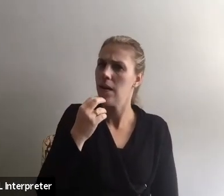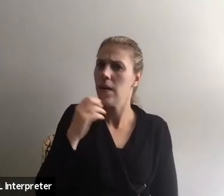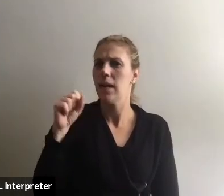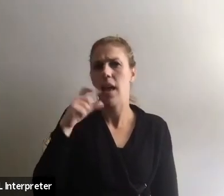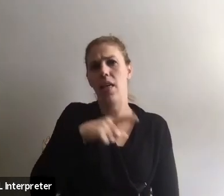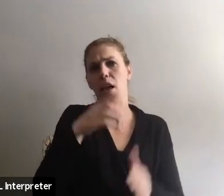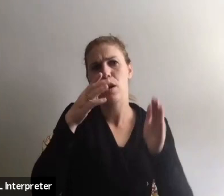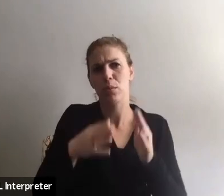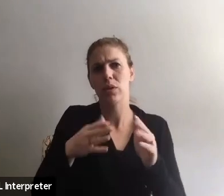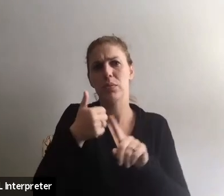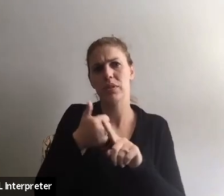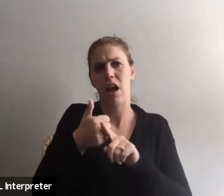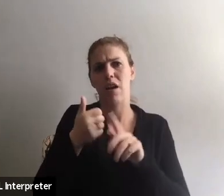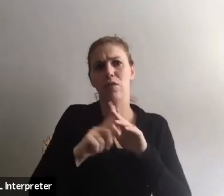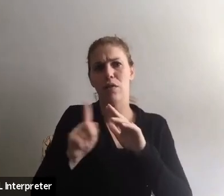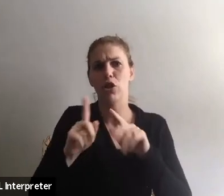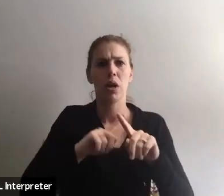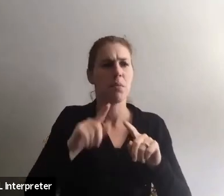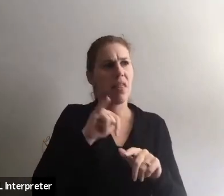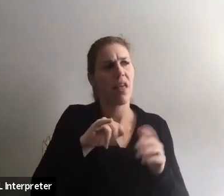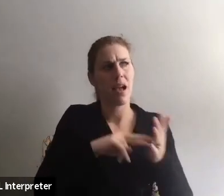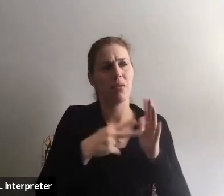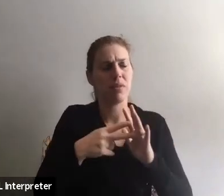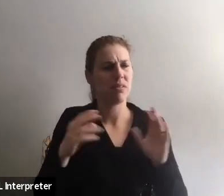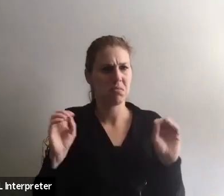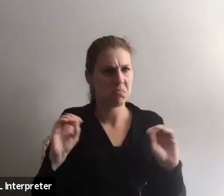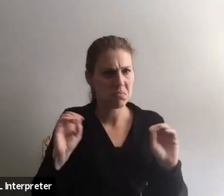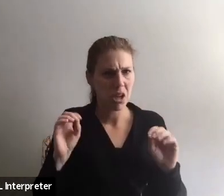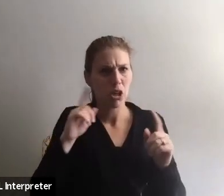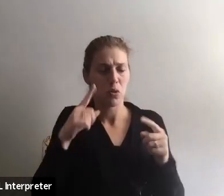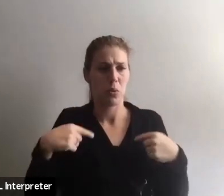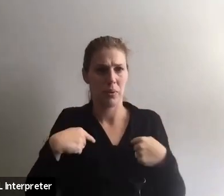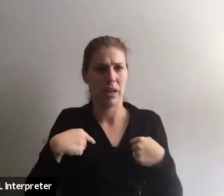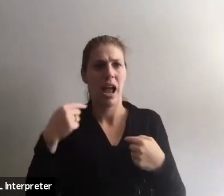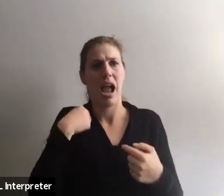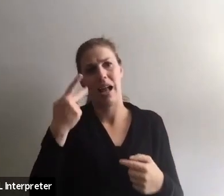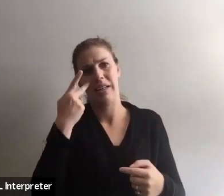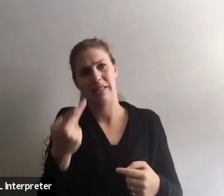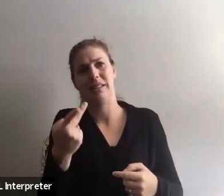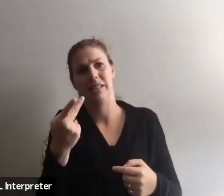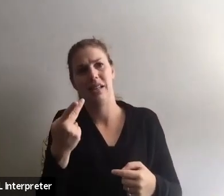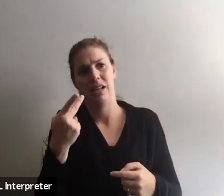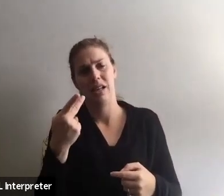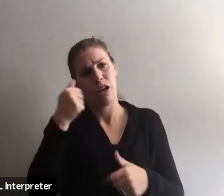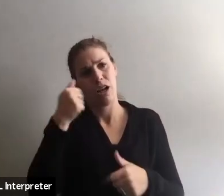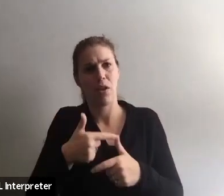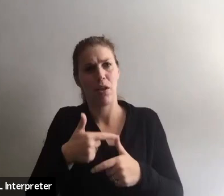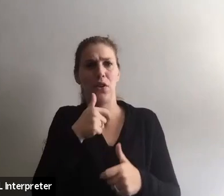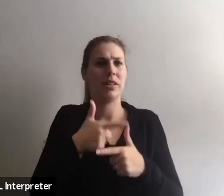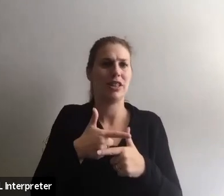know, is a refugee, but that doesn't mean anything. That means that, you know, to me now, I see a brother or sister,